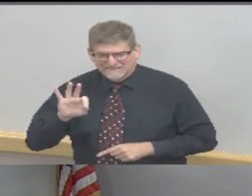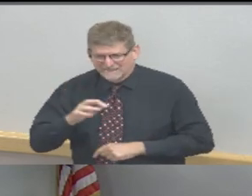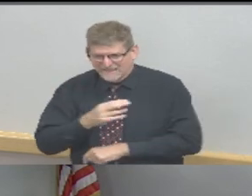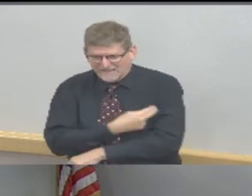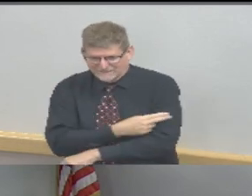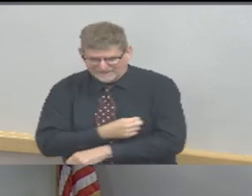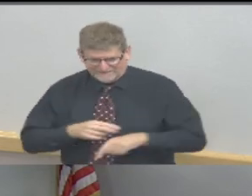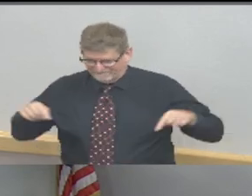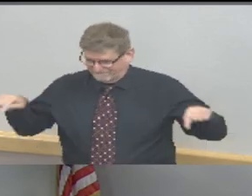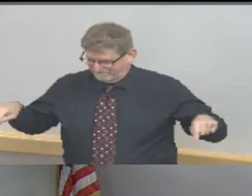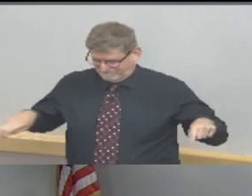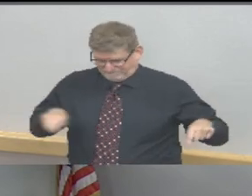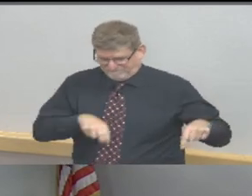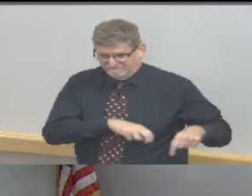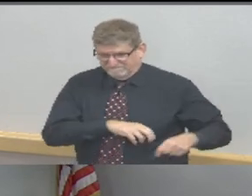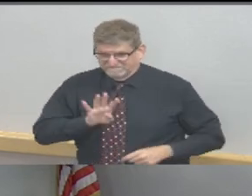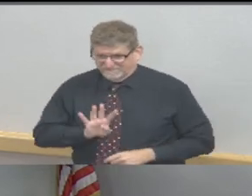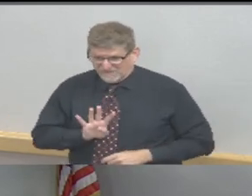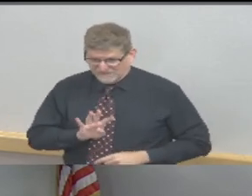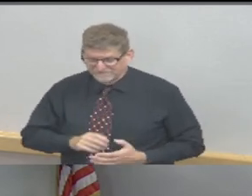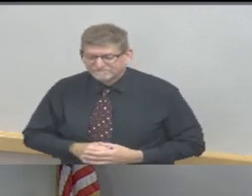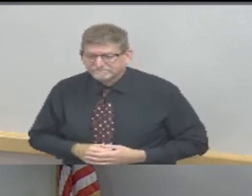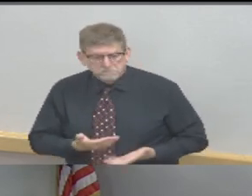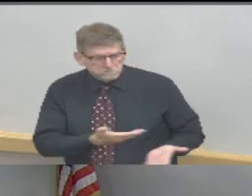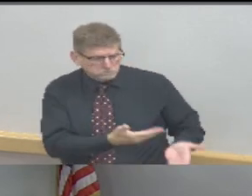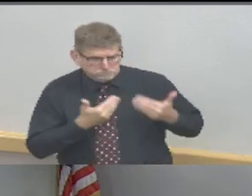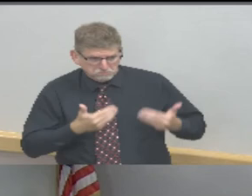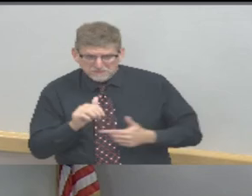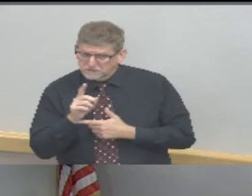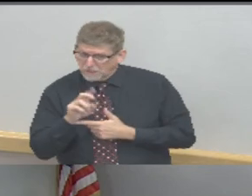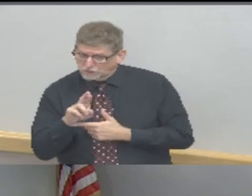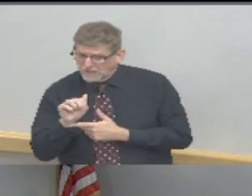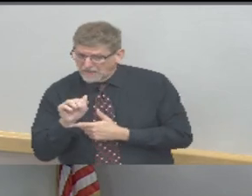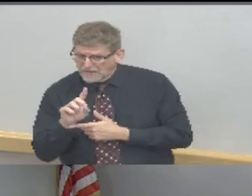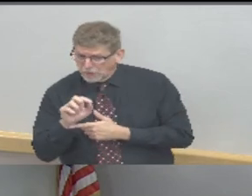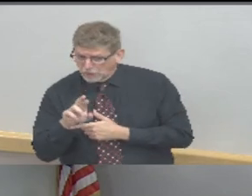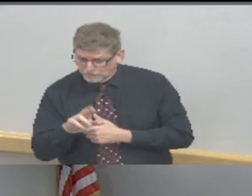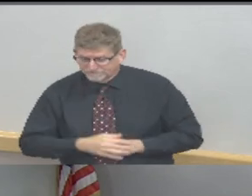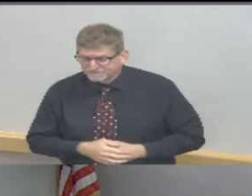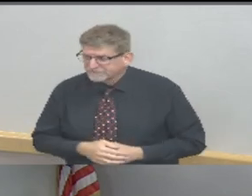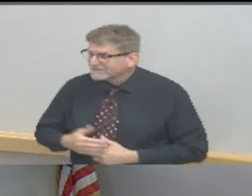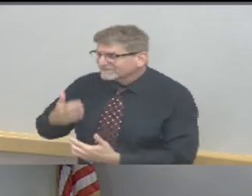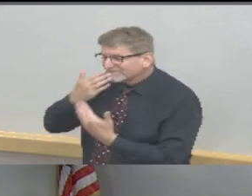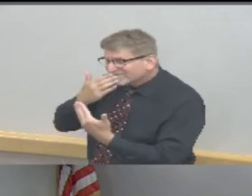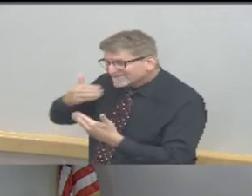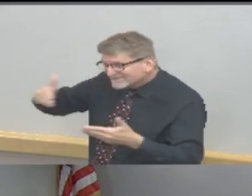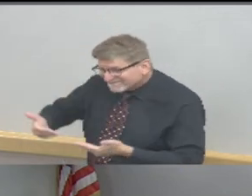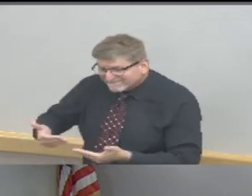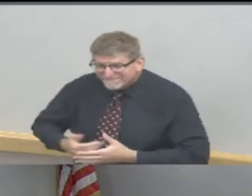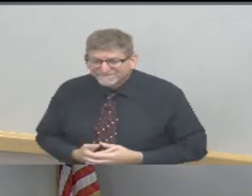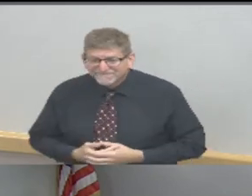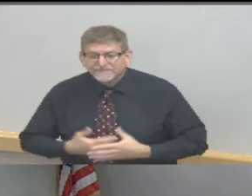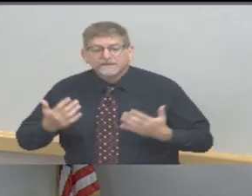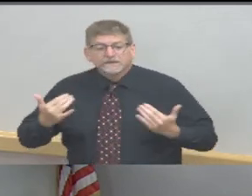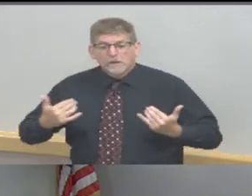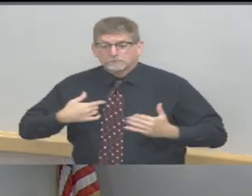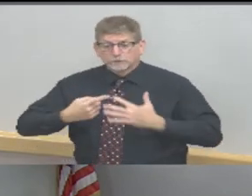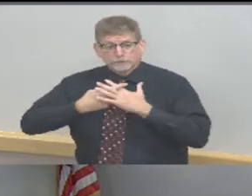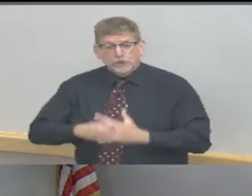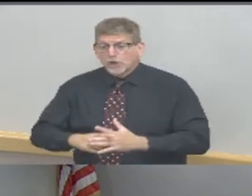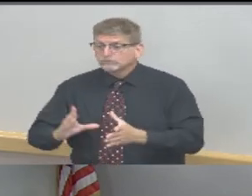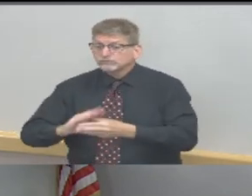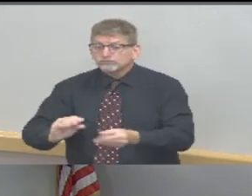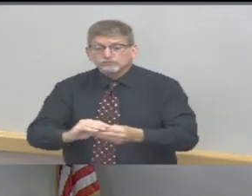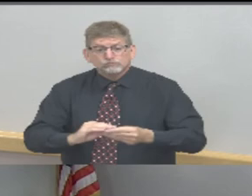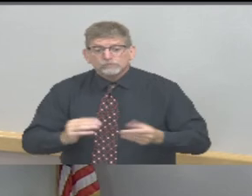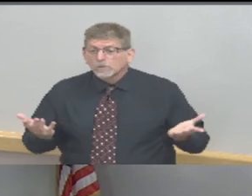afternoon welcome everybody to our weekly press briefing today I'd like to begin the press briefing with a discussion about